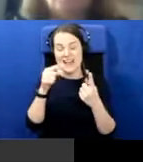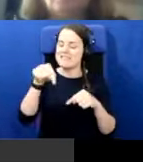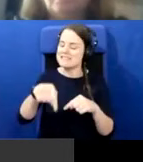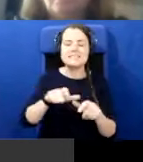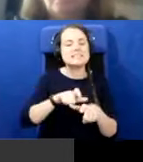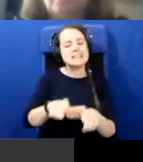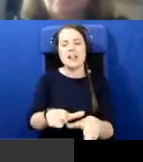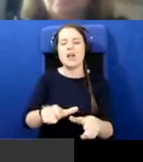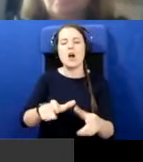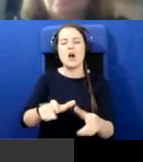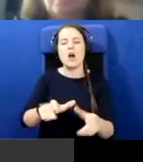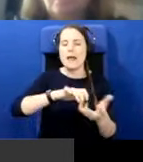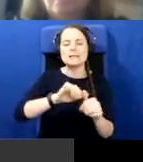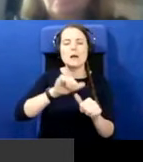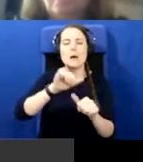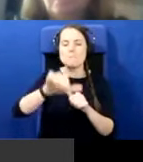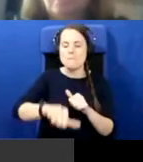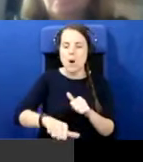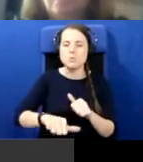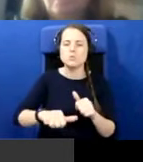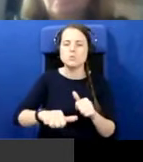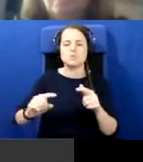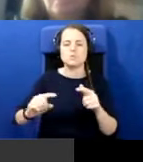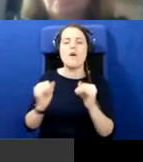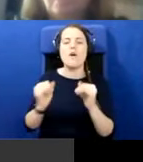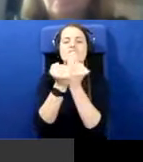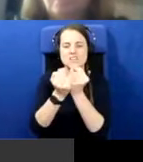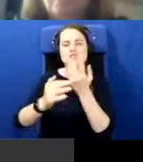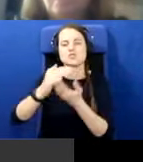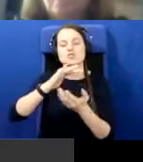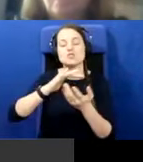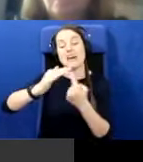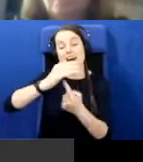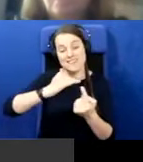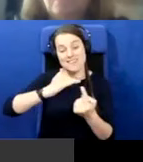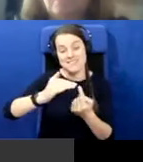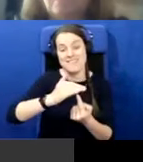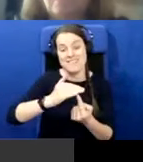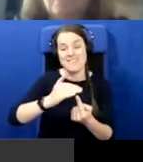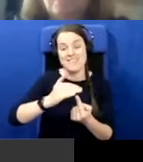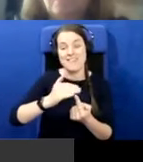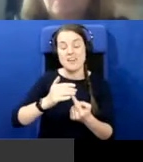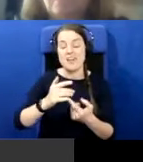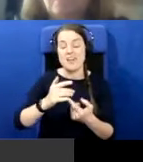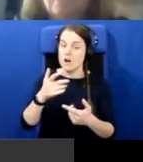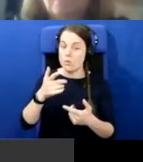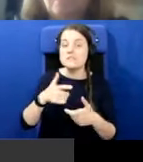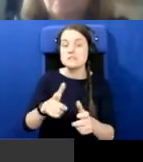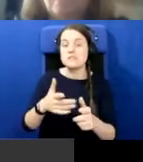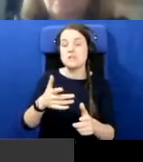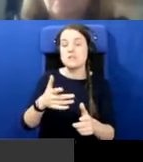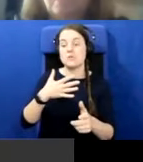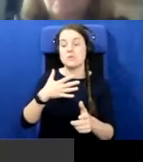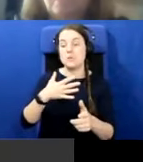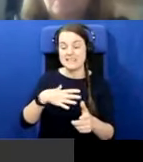is the early days of what is necessary to deal with the legacy of the violence and ethnic